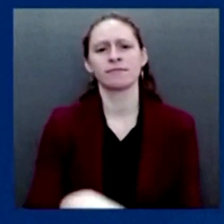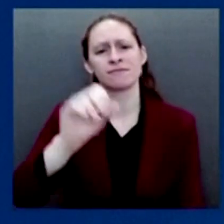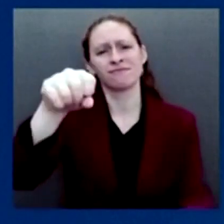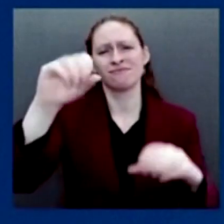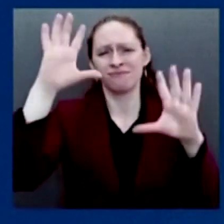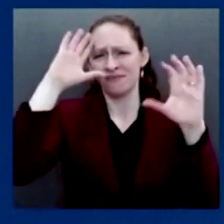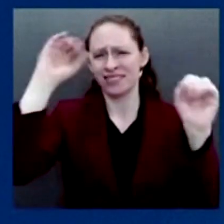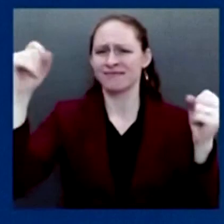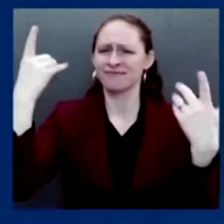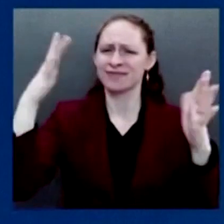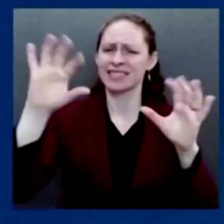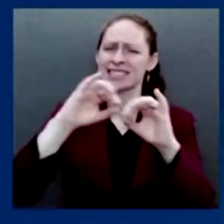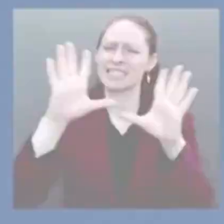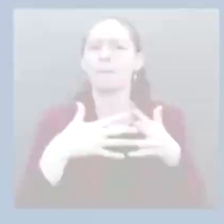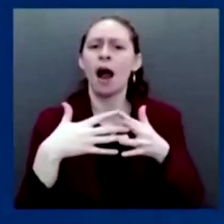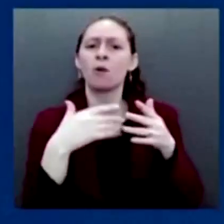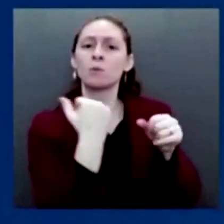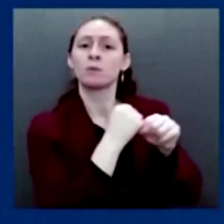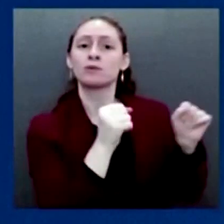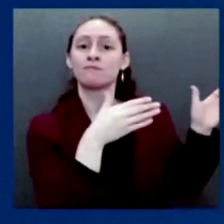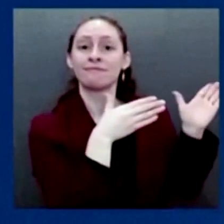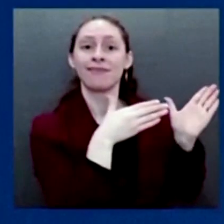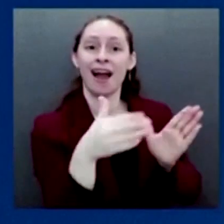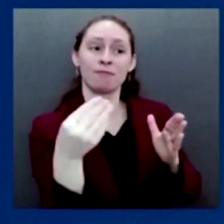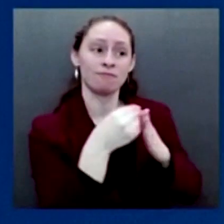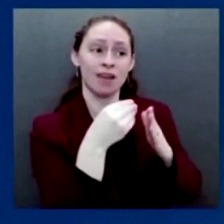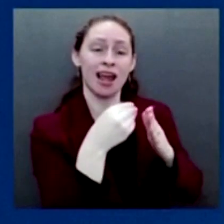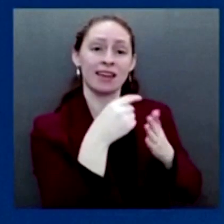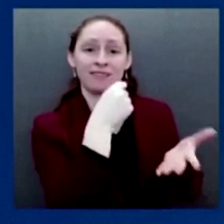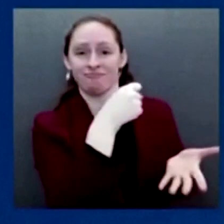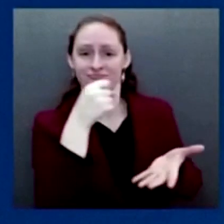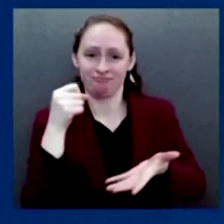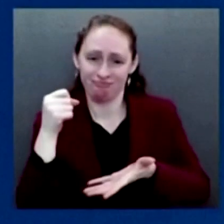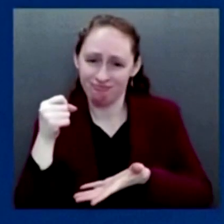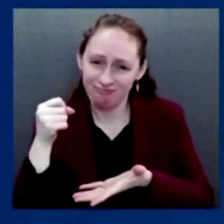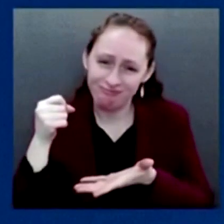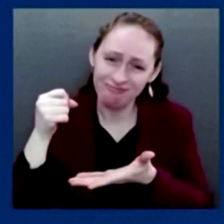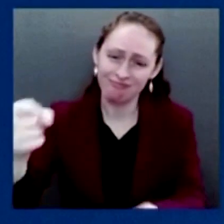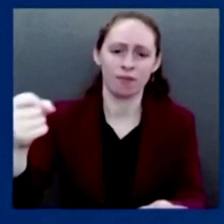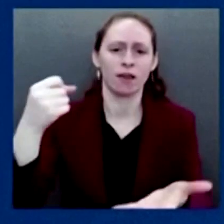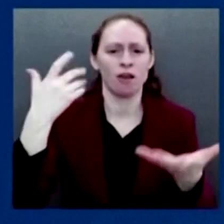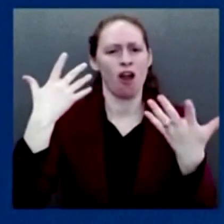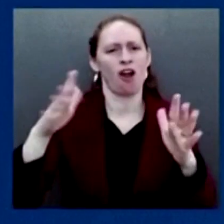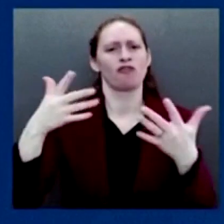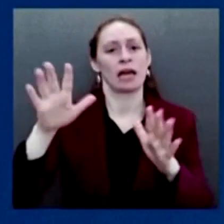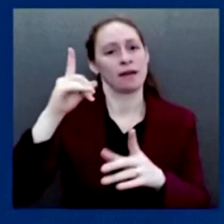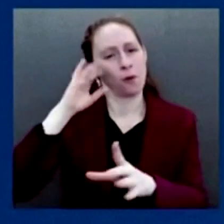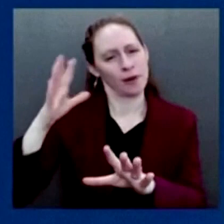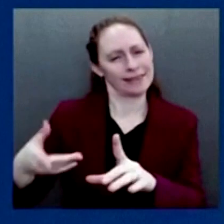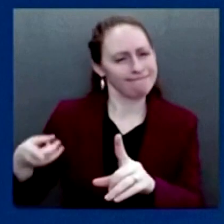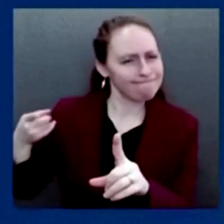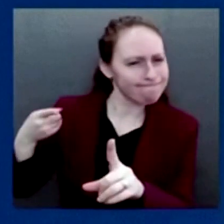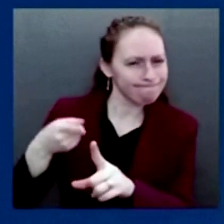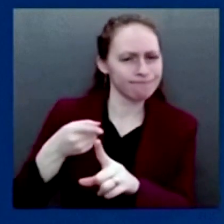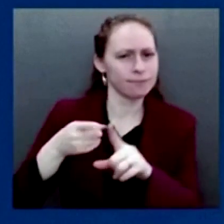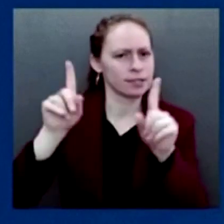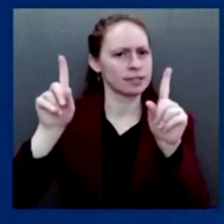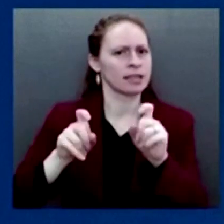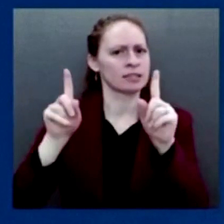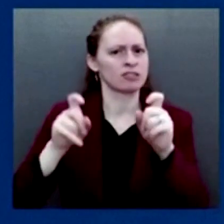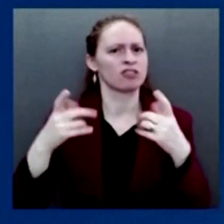to ensure they can be open. And there is significant lab capacity in this country,